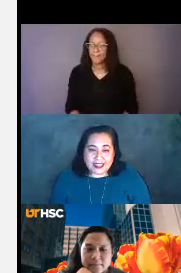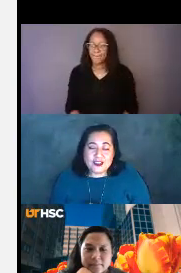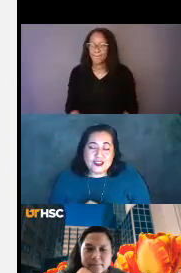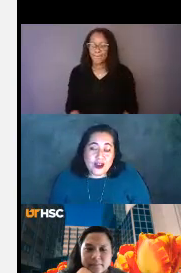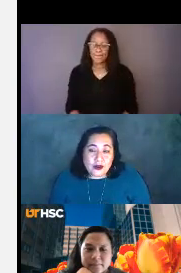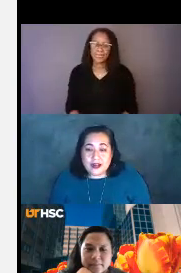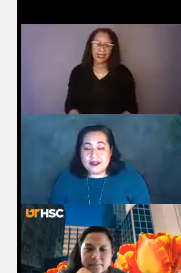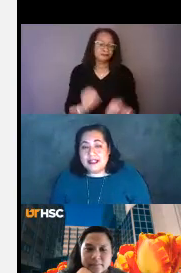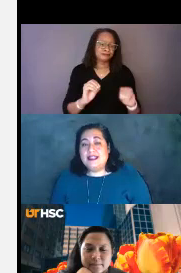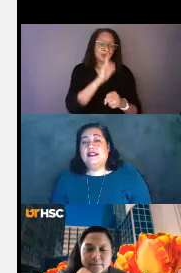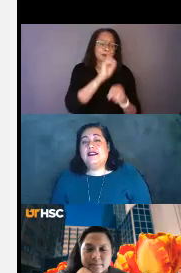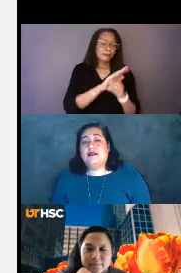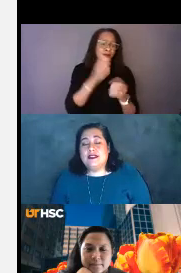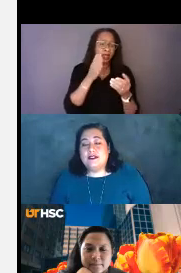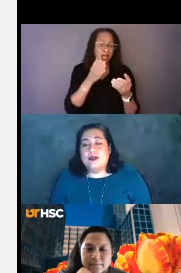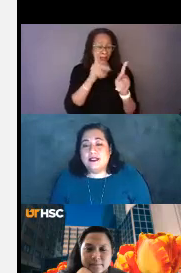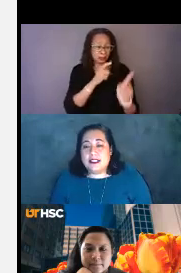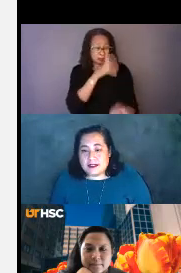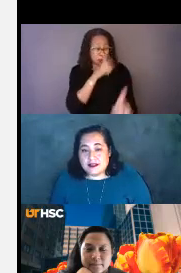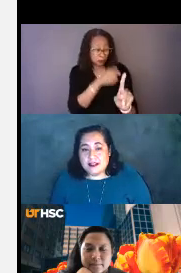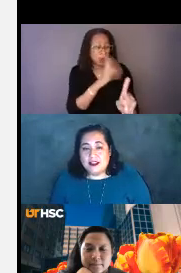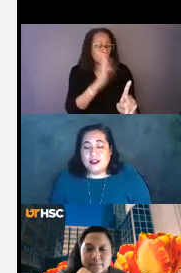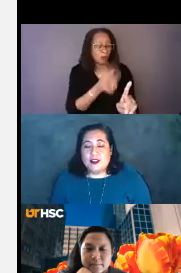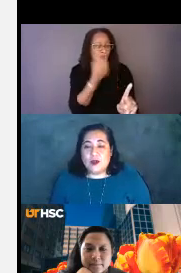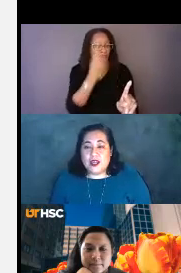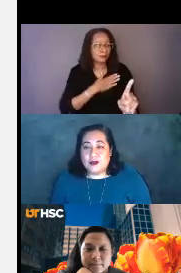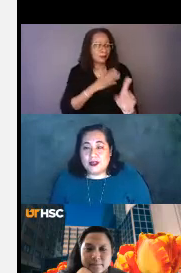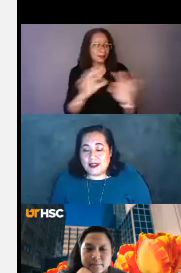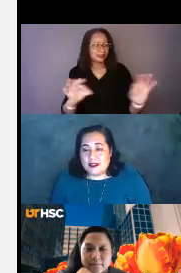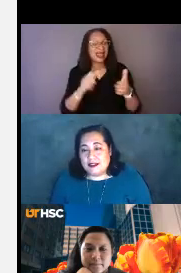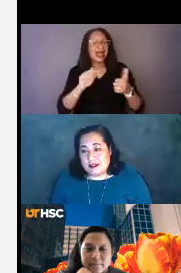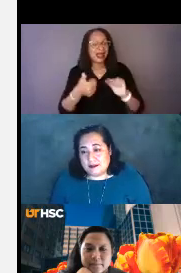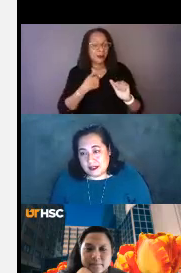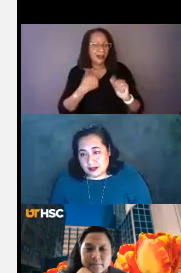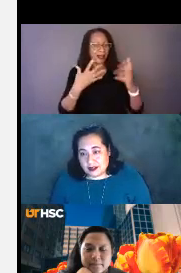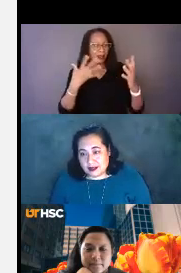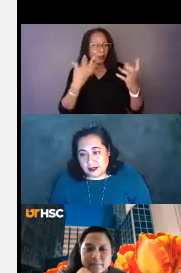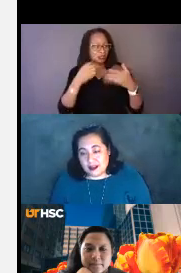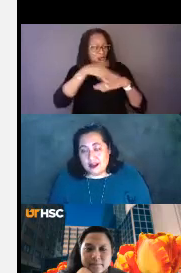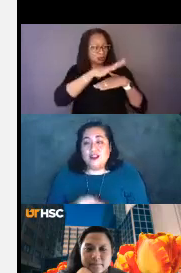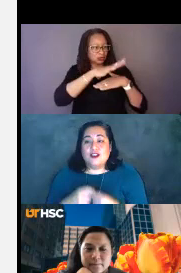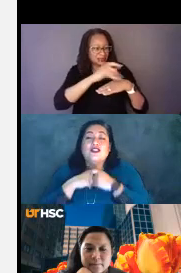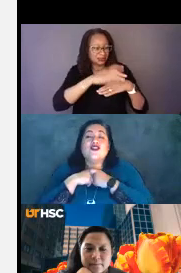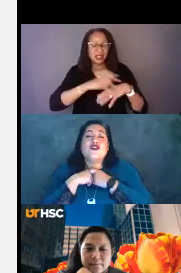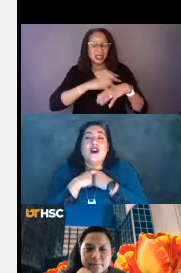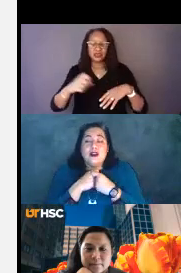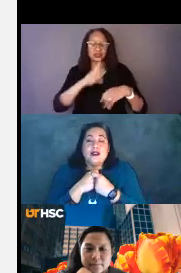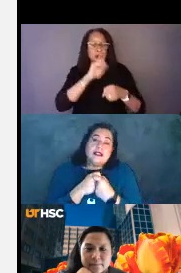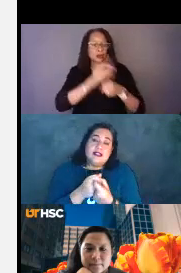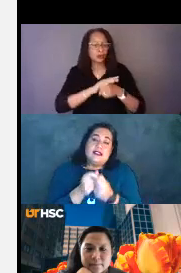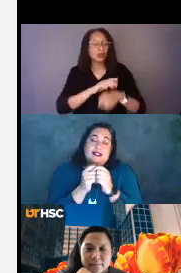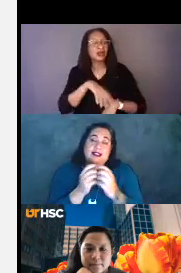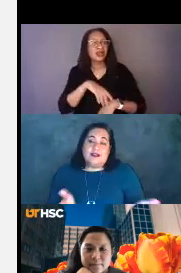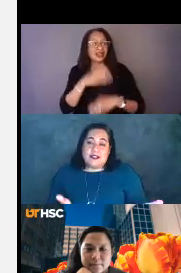There is no guarantee that the receiver will decode your message the way you intended it to be decoded. So there's no